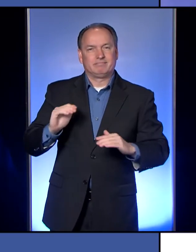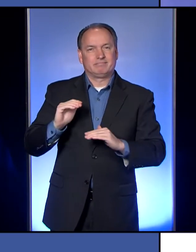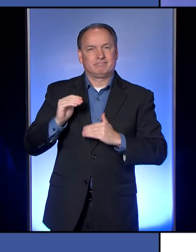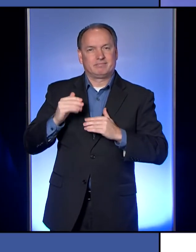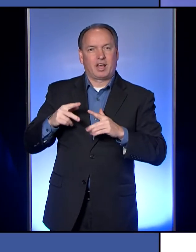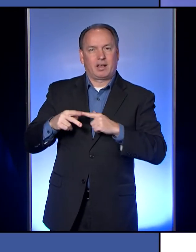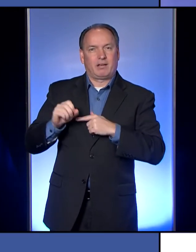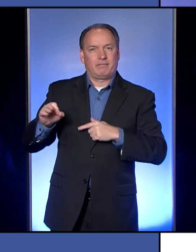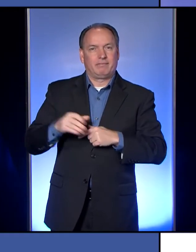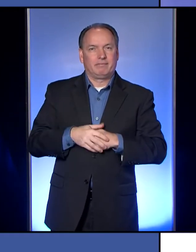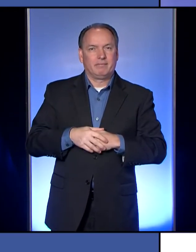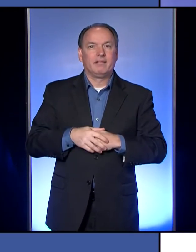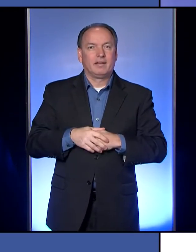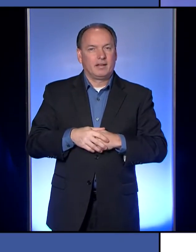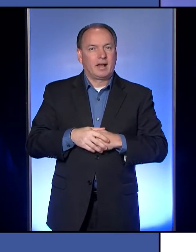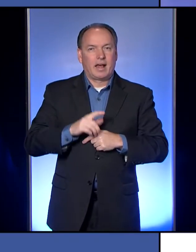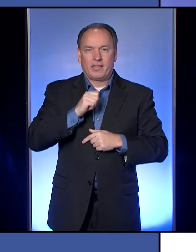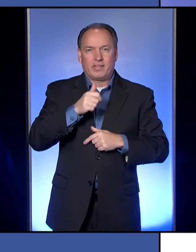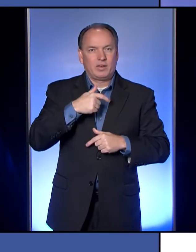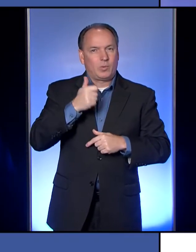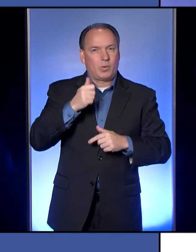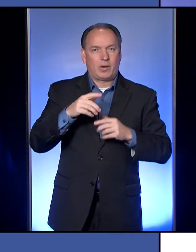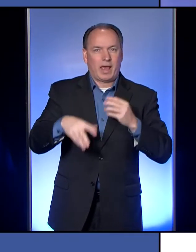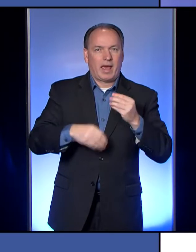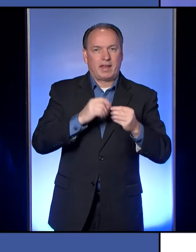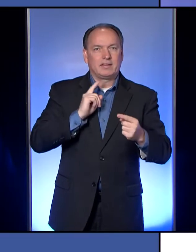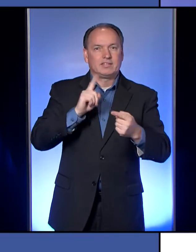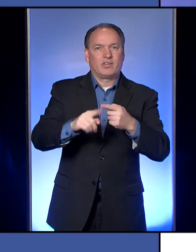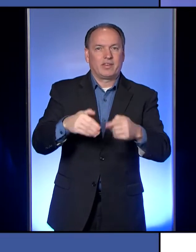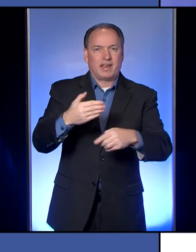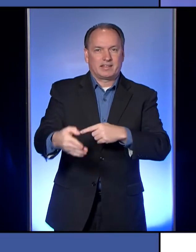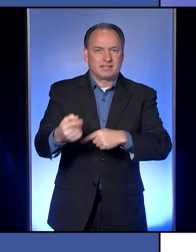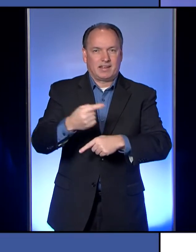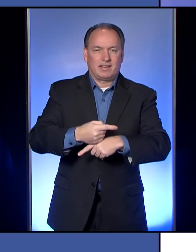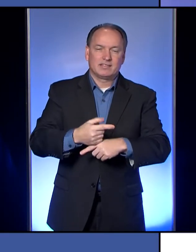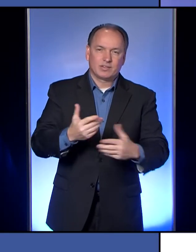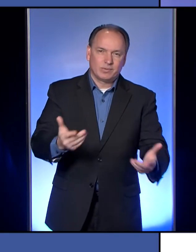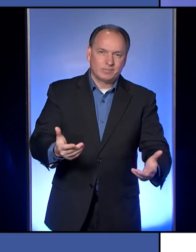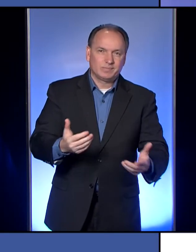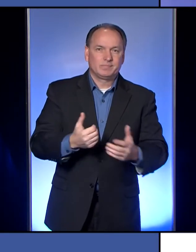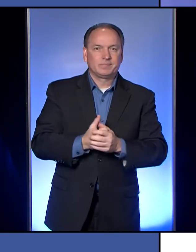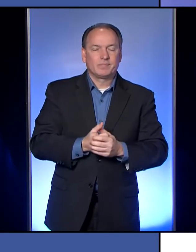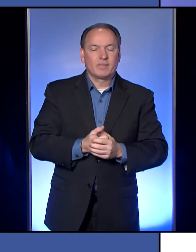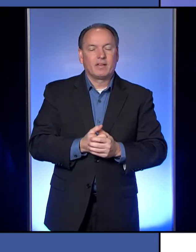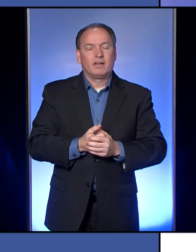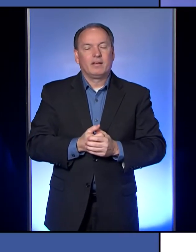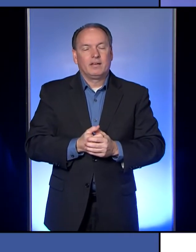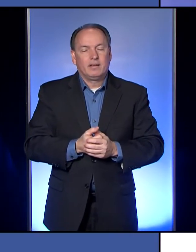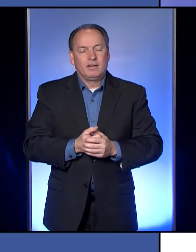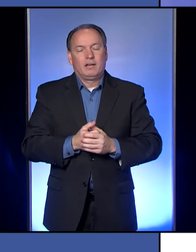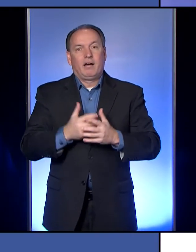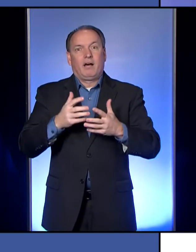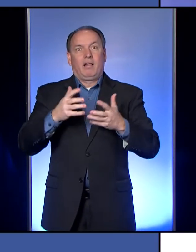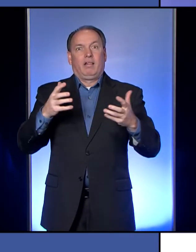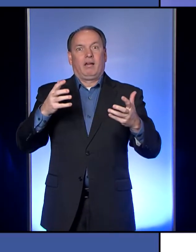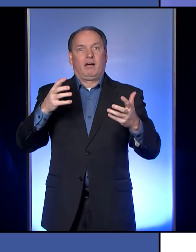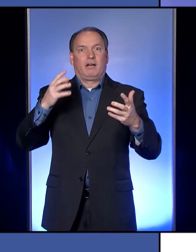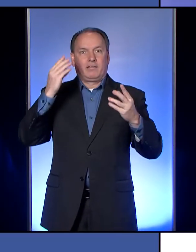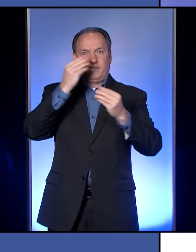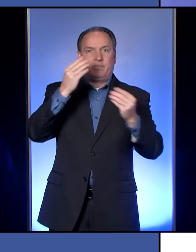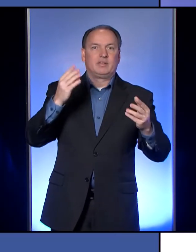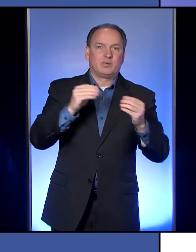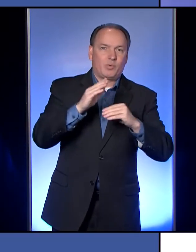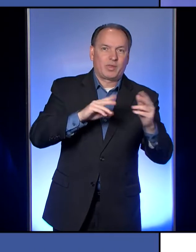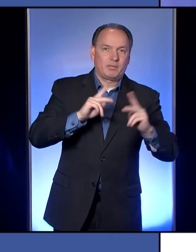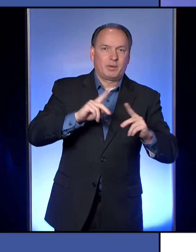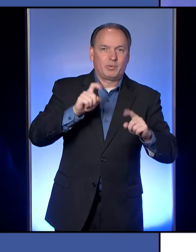at midnight and then they don't add beyond that until the next day. So just, I guess a lot of information, maybe more than people need